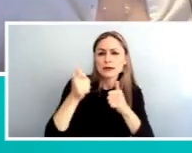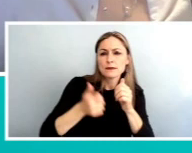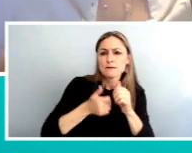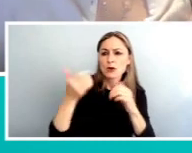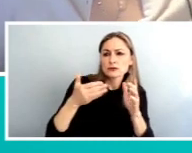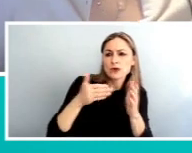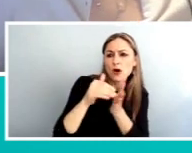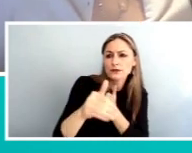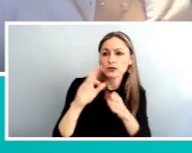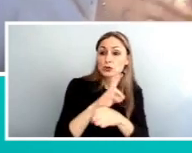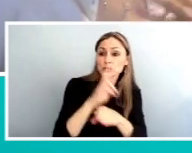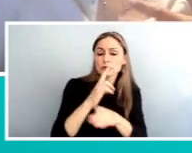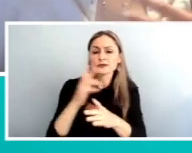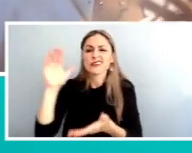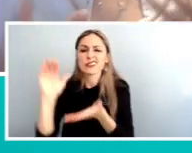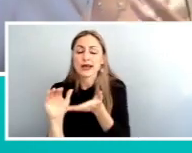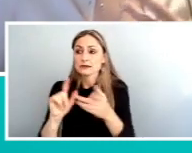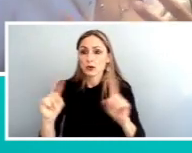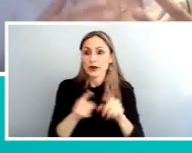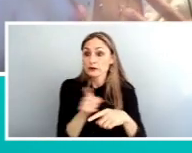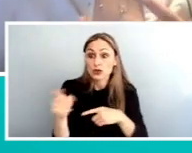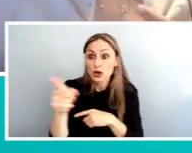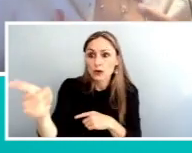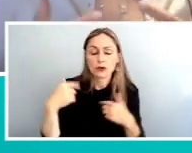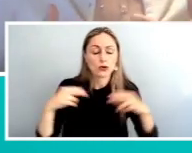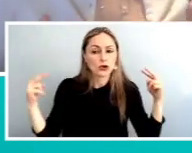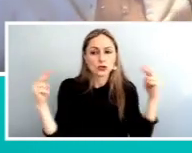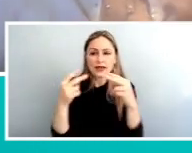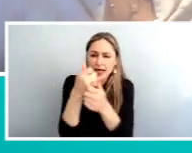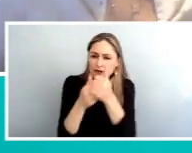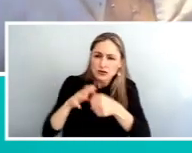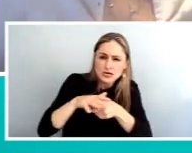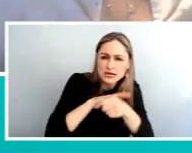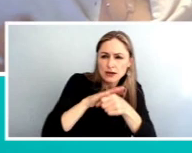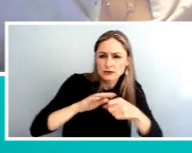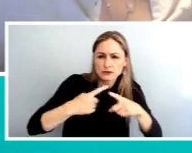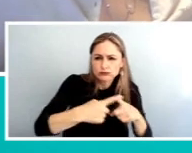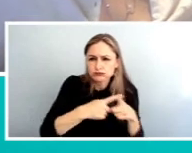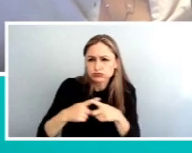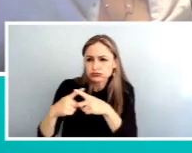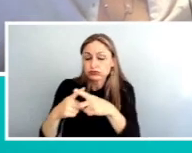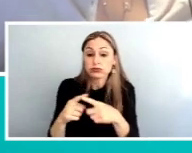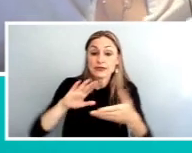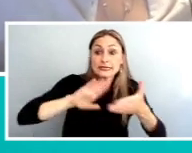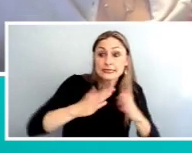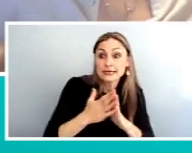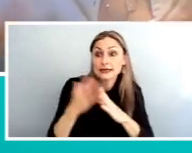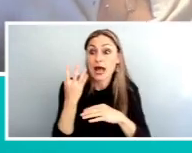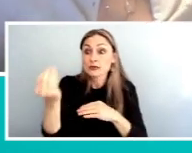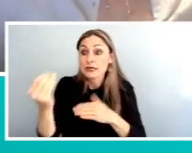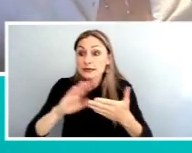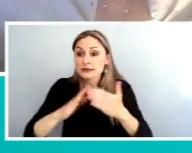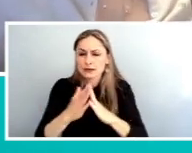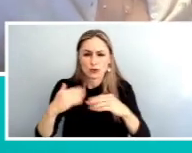less frequent, where it's going. We're talking, we're going to look at every neighborhood, all the corridors, the communities, the urbanized area, the suburban areas, the,